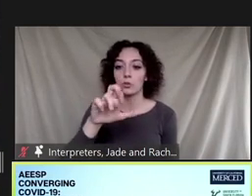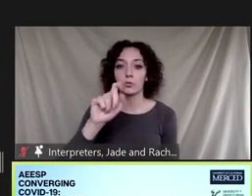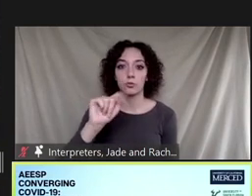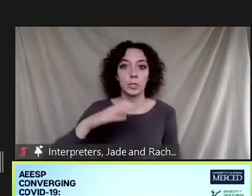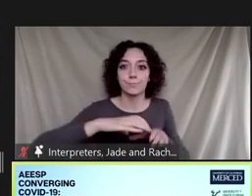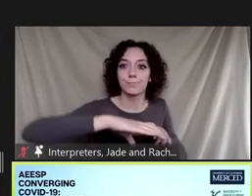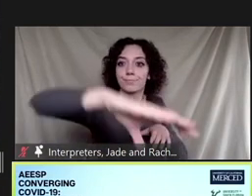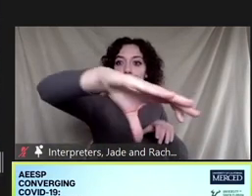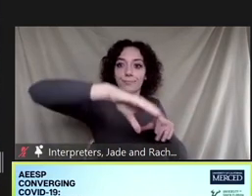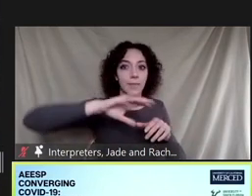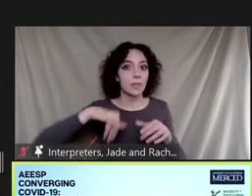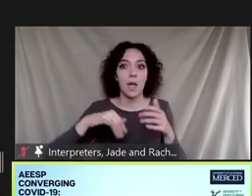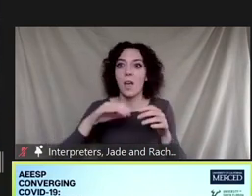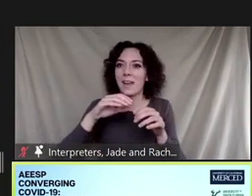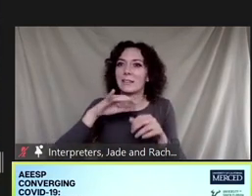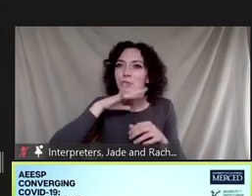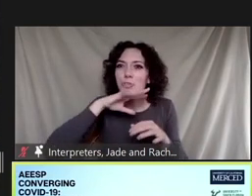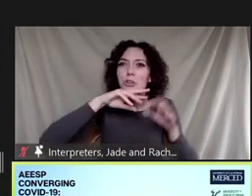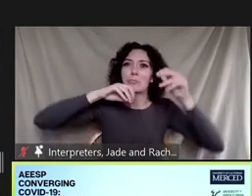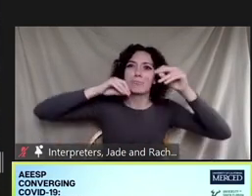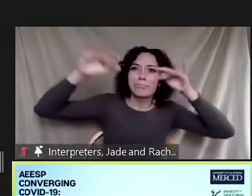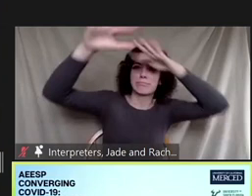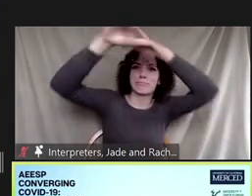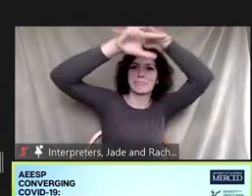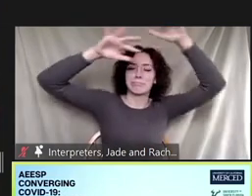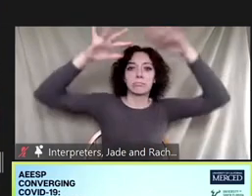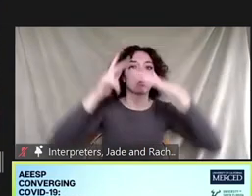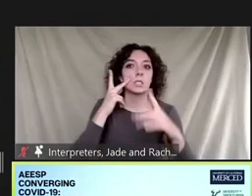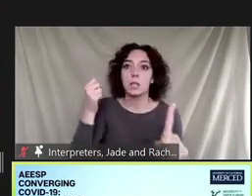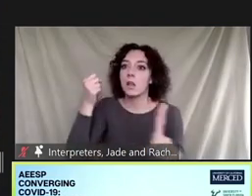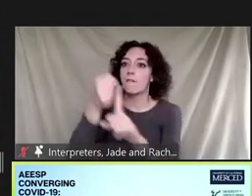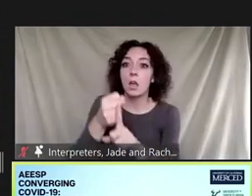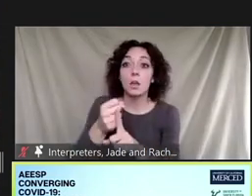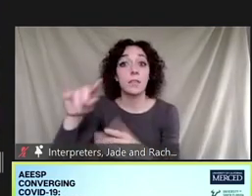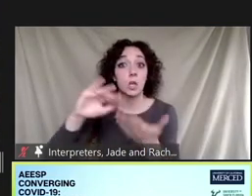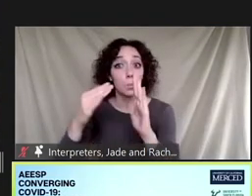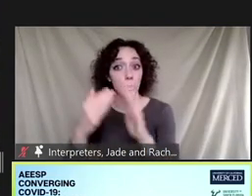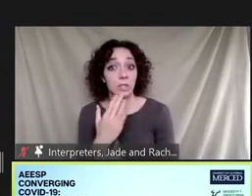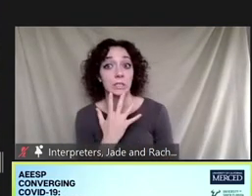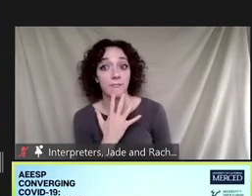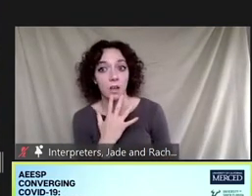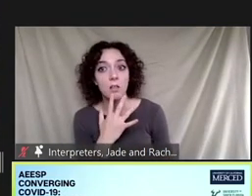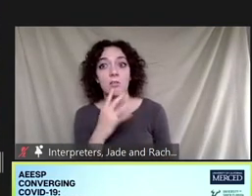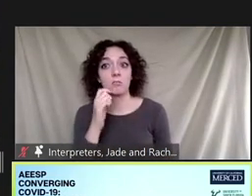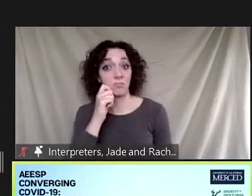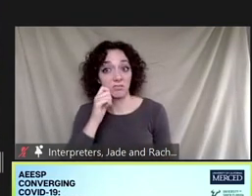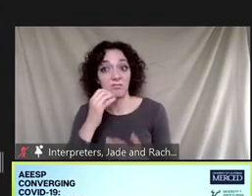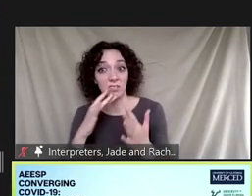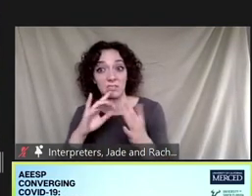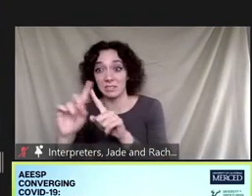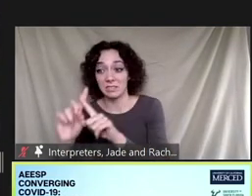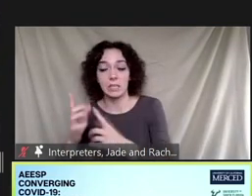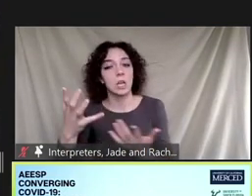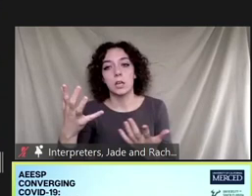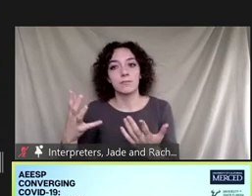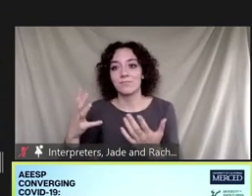disproportionately and continuously affected communities of color the next transportation system has to be different next